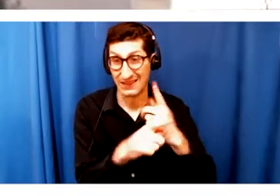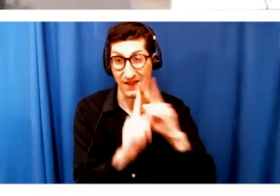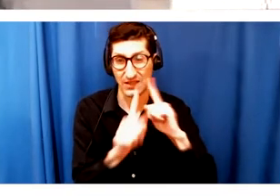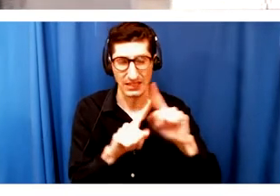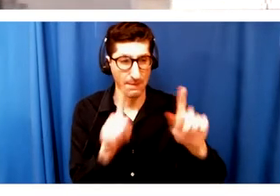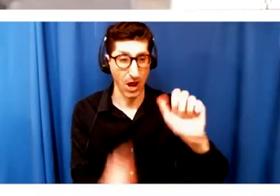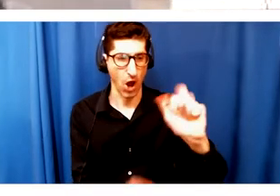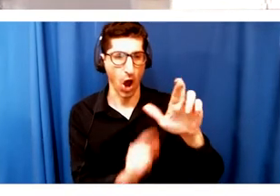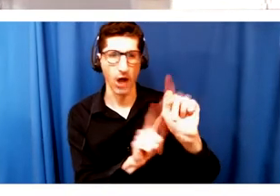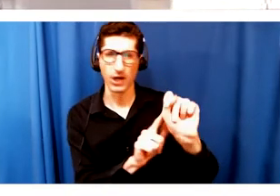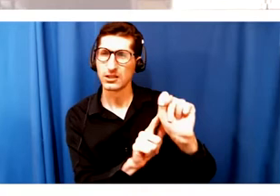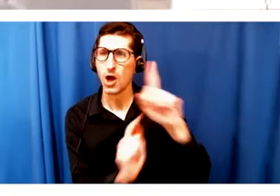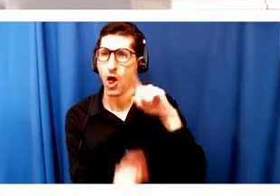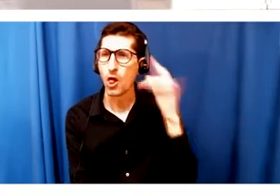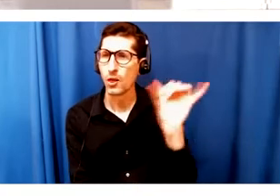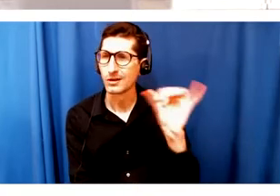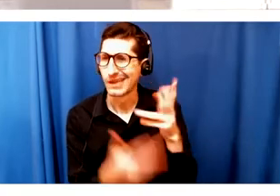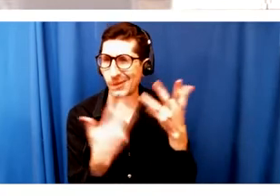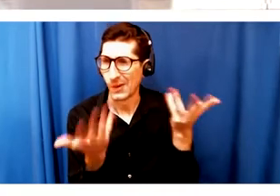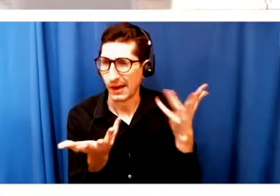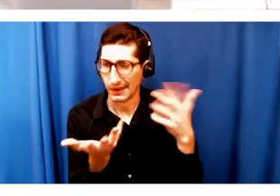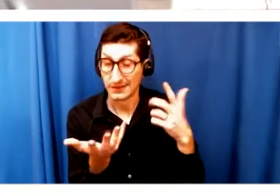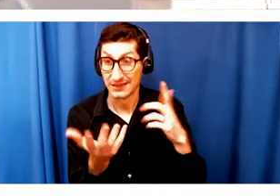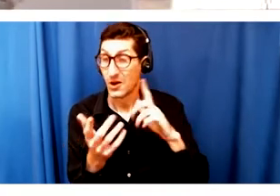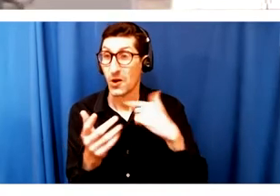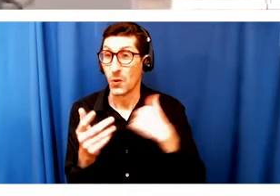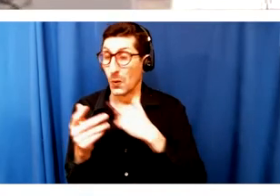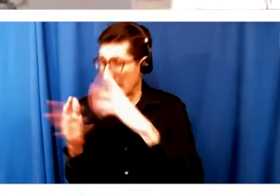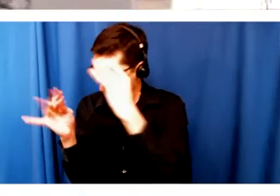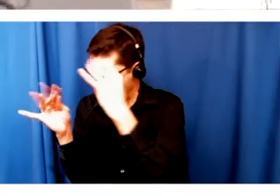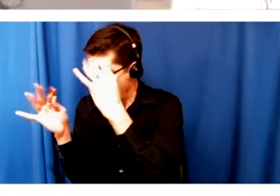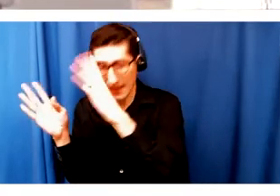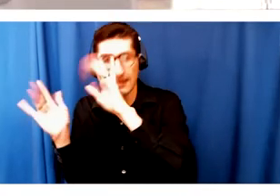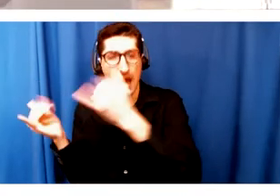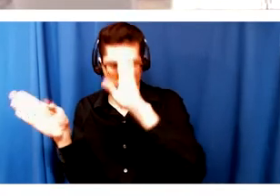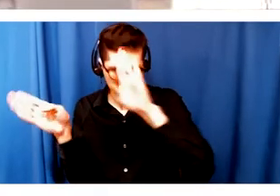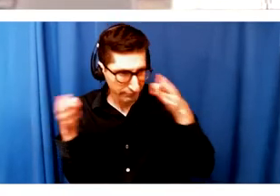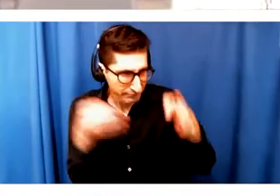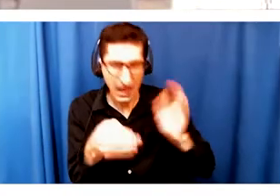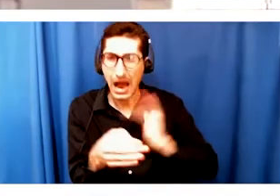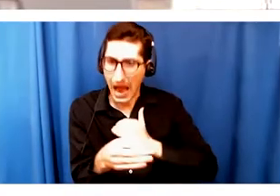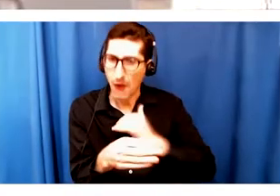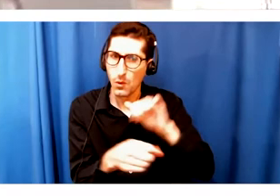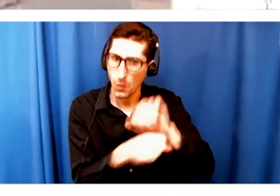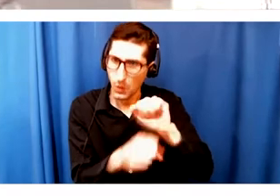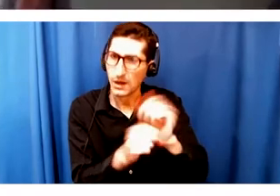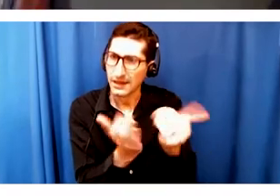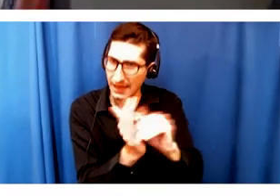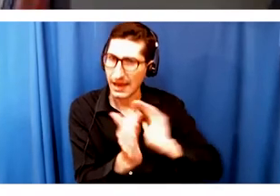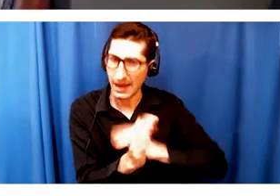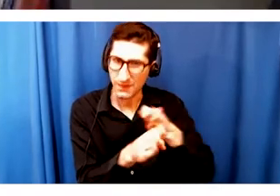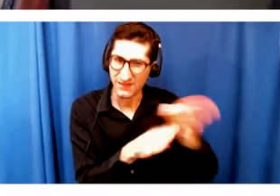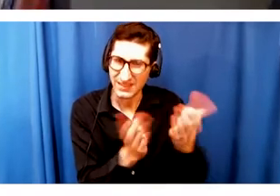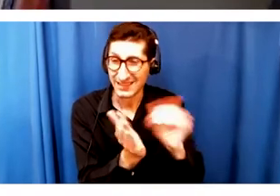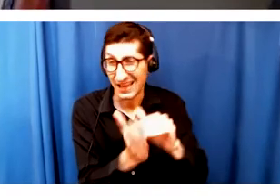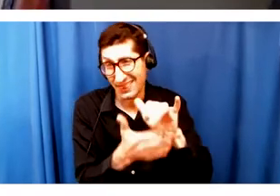Getting back to the thing that we do has been really encouraging. So, that's a little where we started with everything. Thank you so